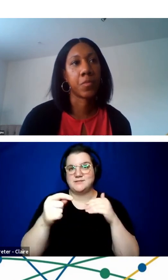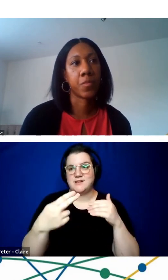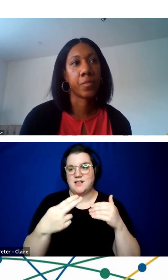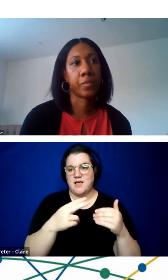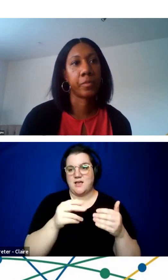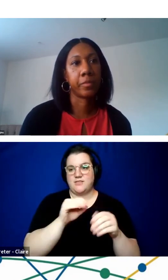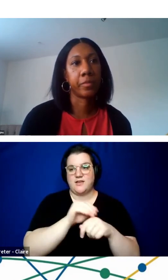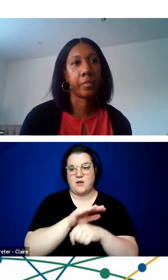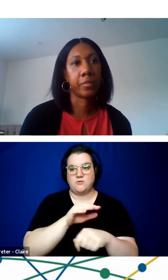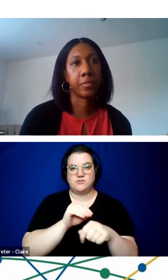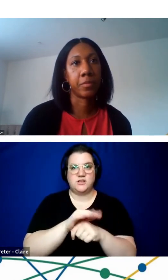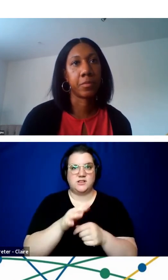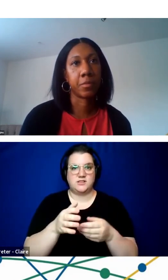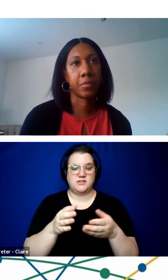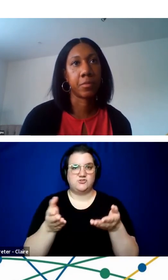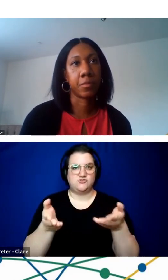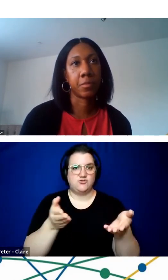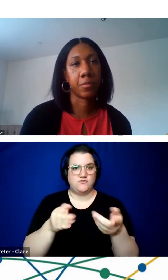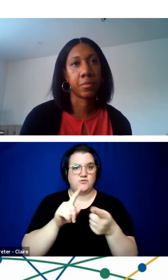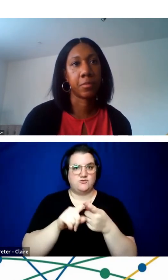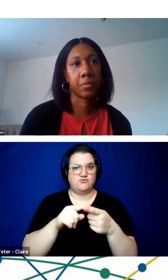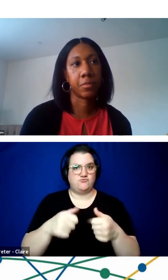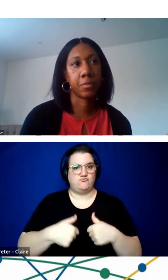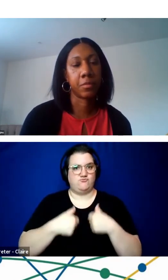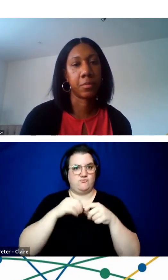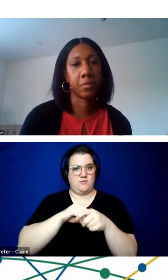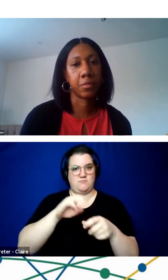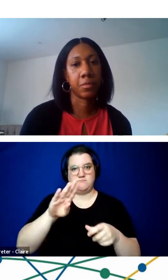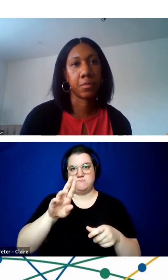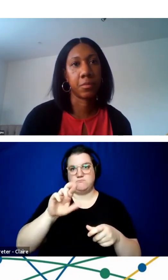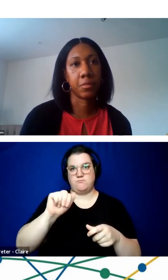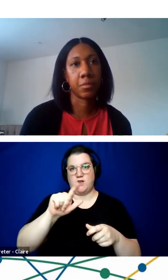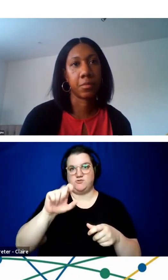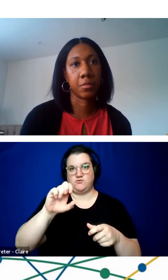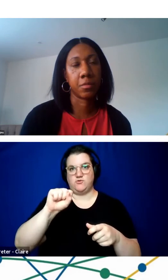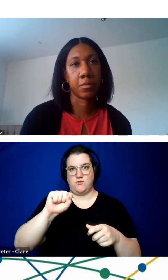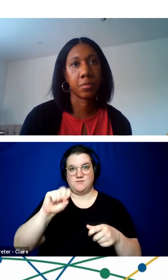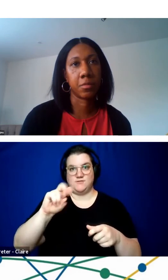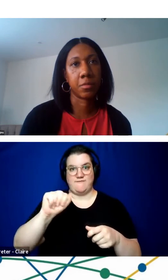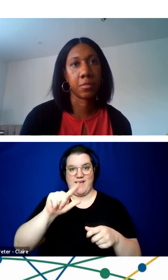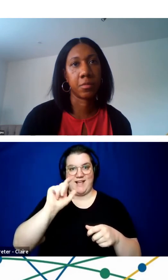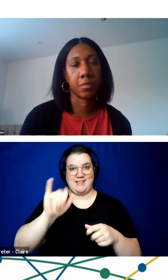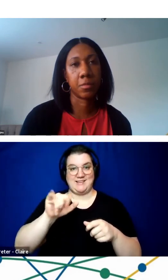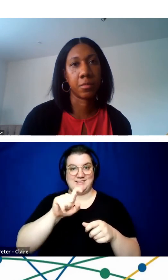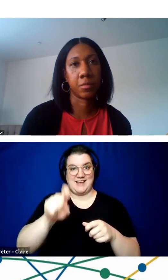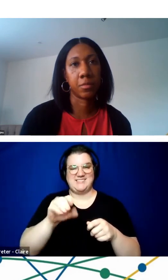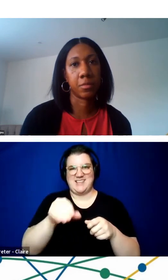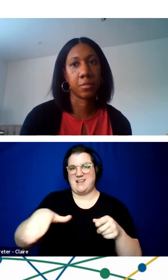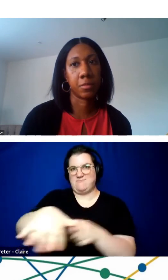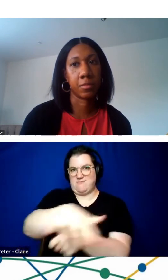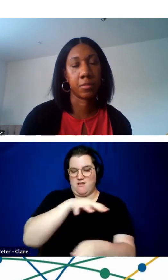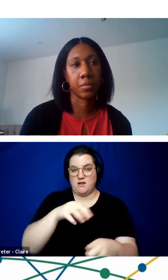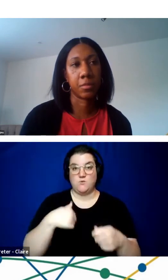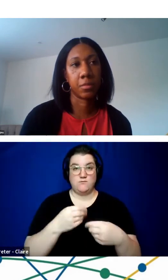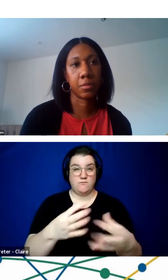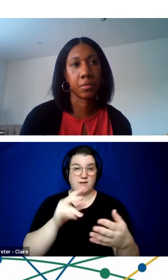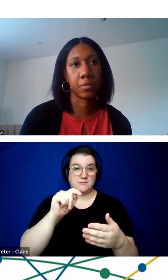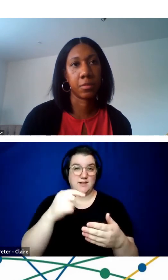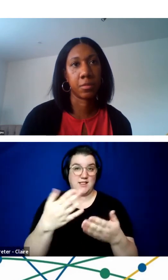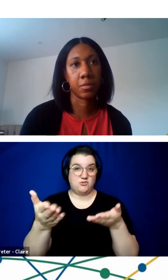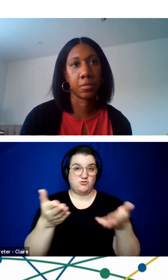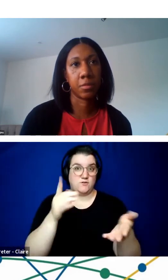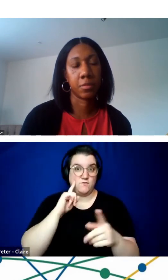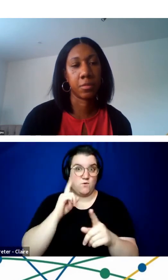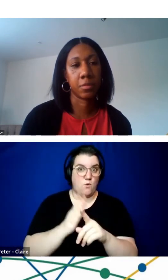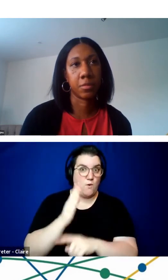to residents of the Brazos Valley, Texas and beyond. We have been providing telehealth services for over a decade to our